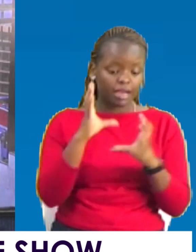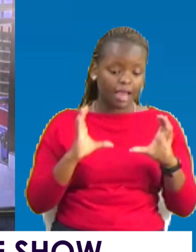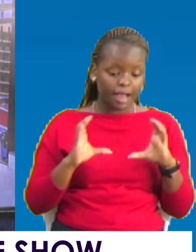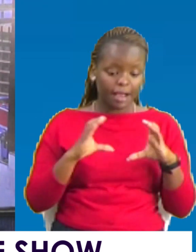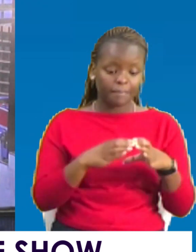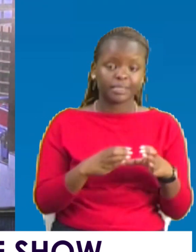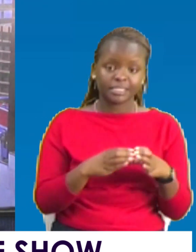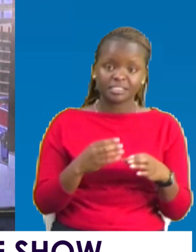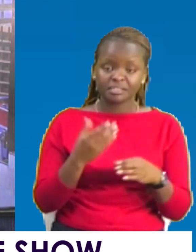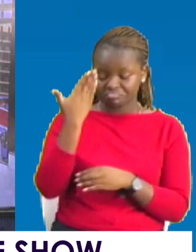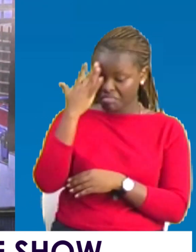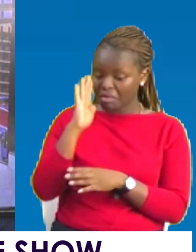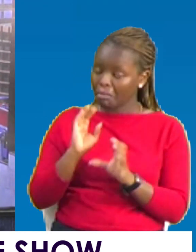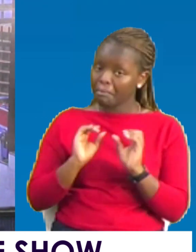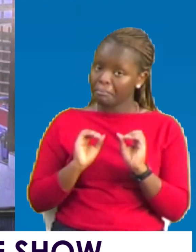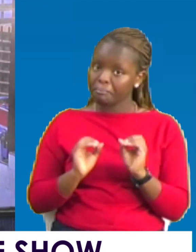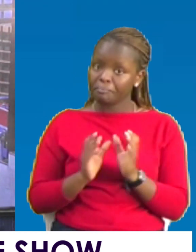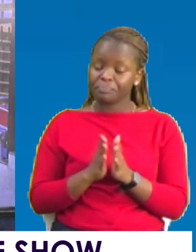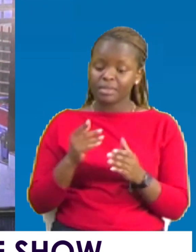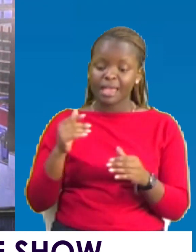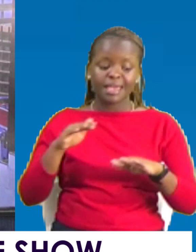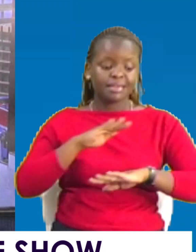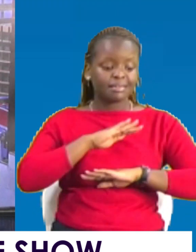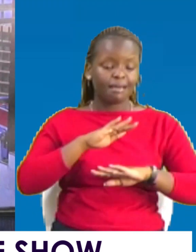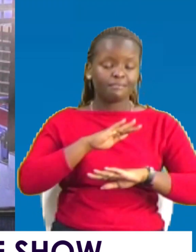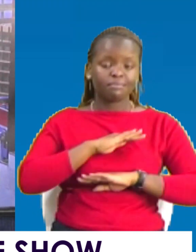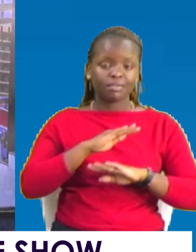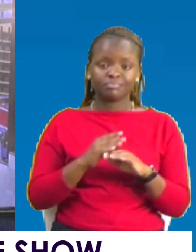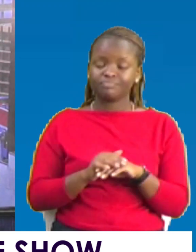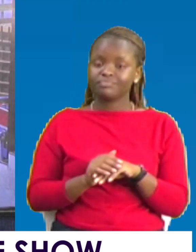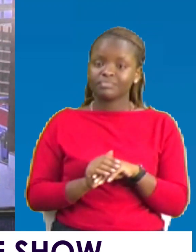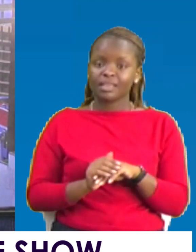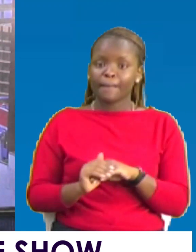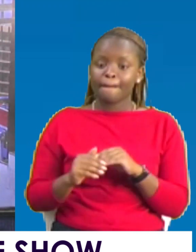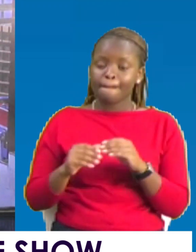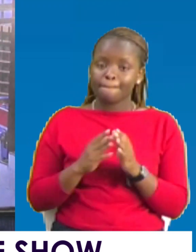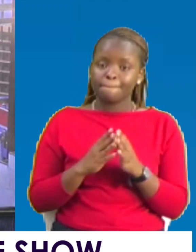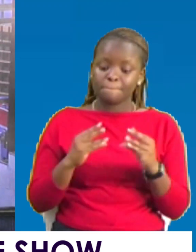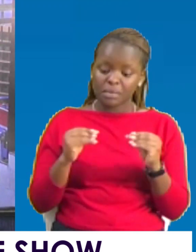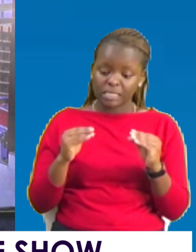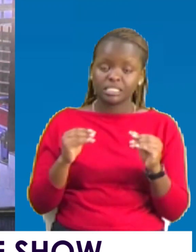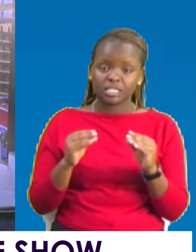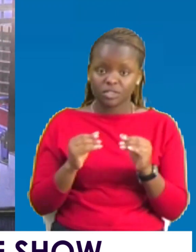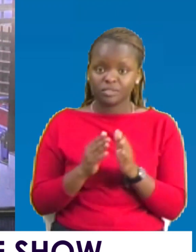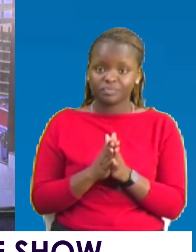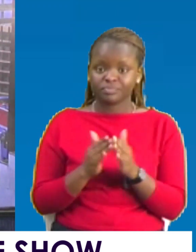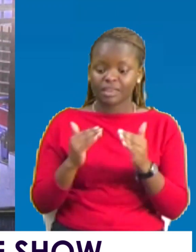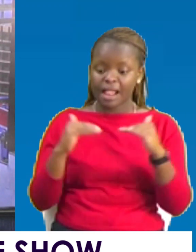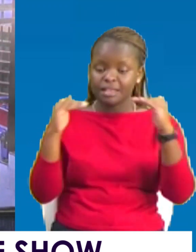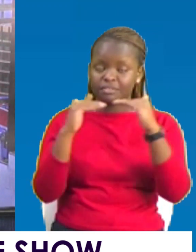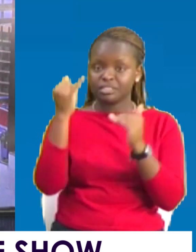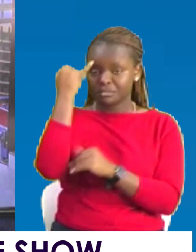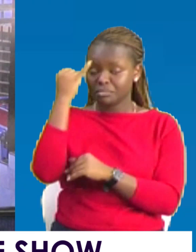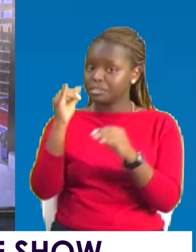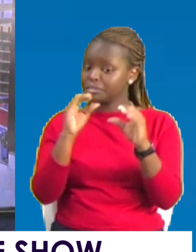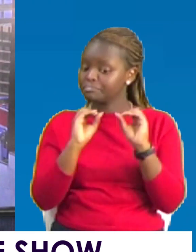just did not know. There is enough material in them to transform this country to levels that you may not imagine. We